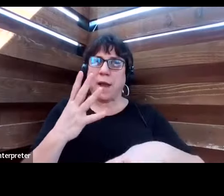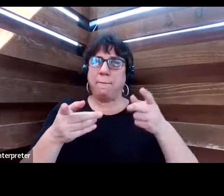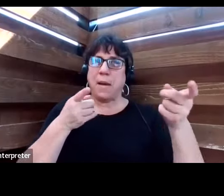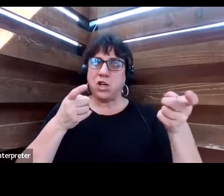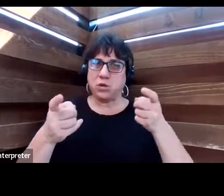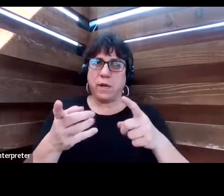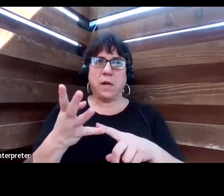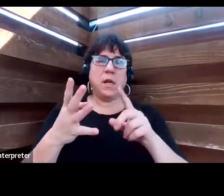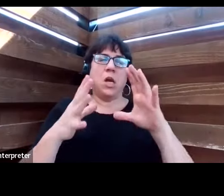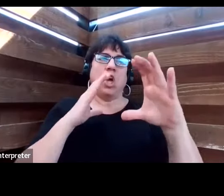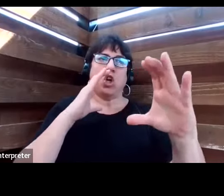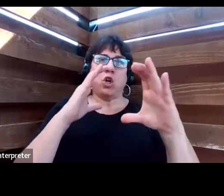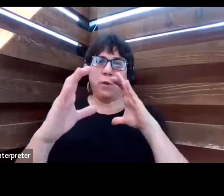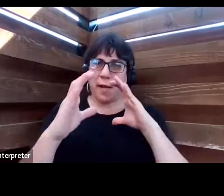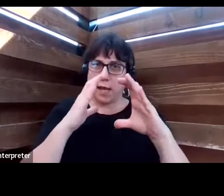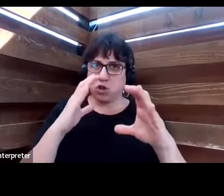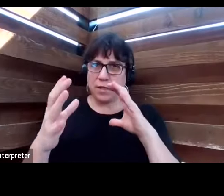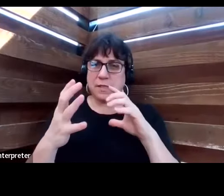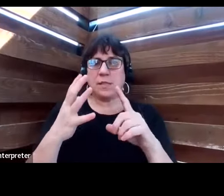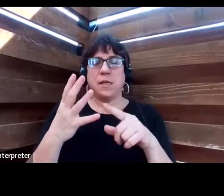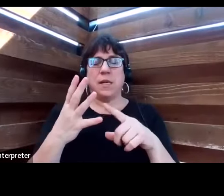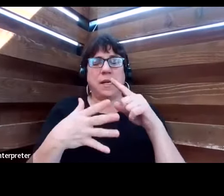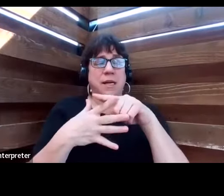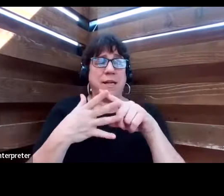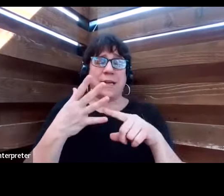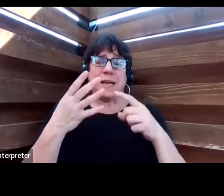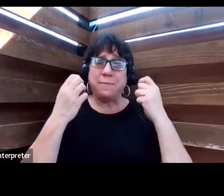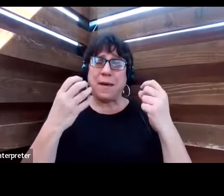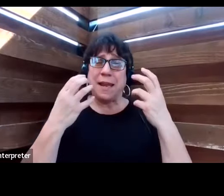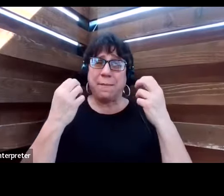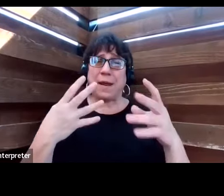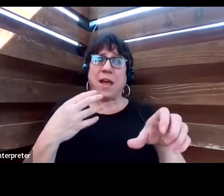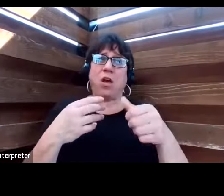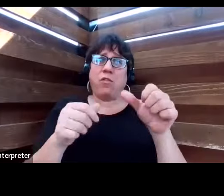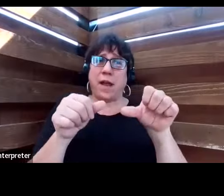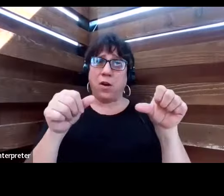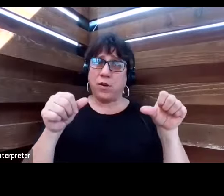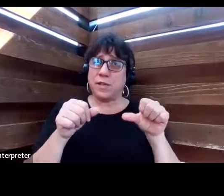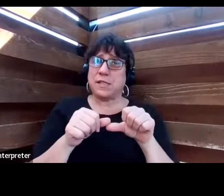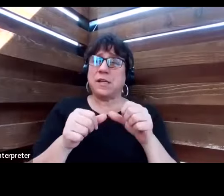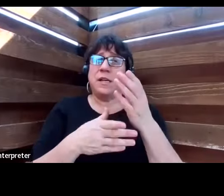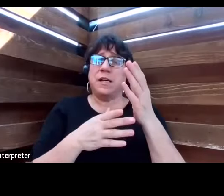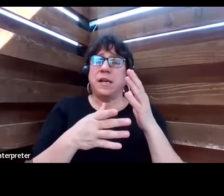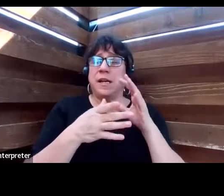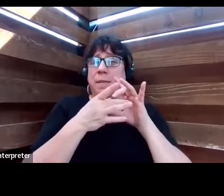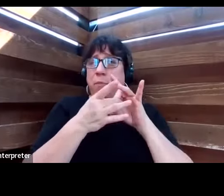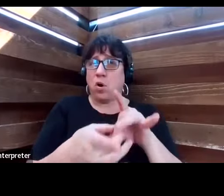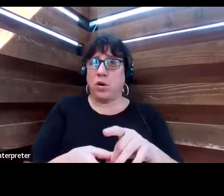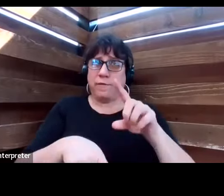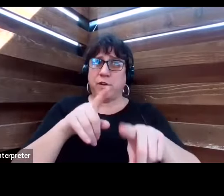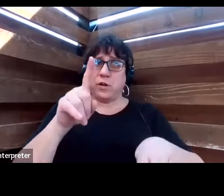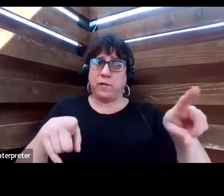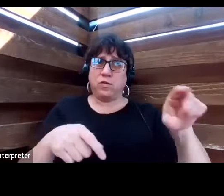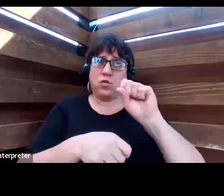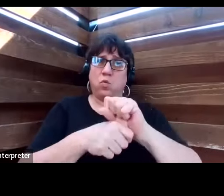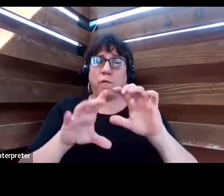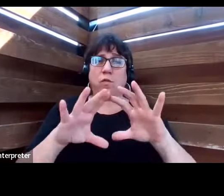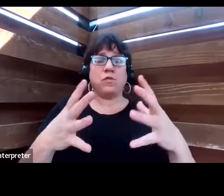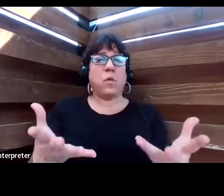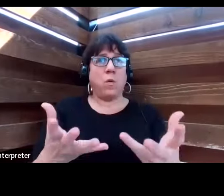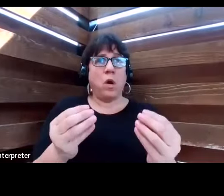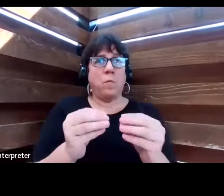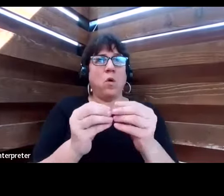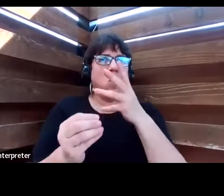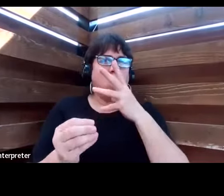communications, and countless other areas. As a part of a diverse workforce, we want more women to